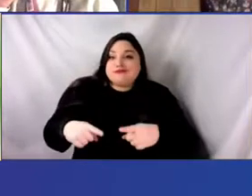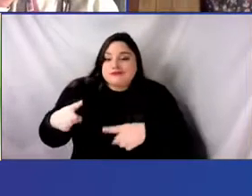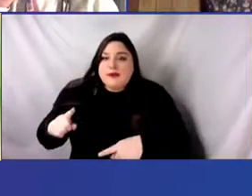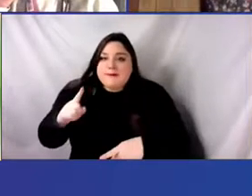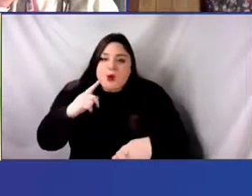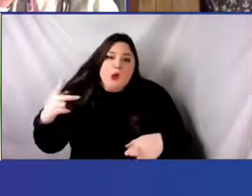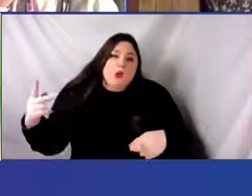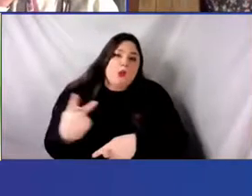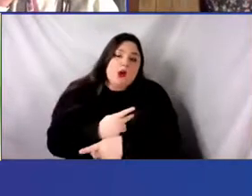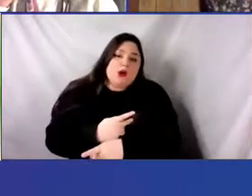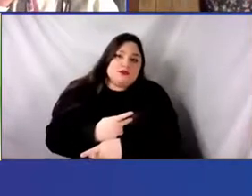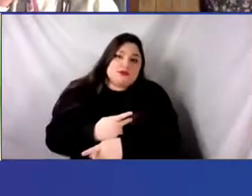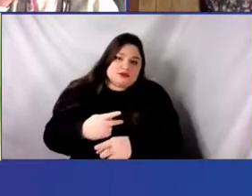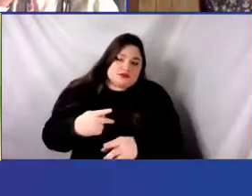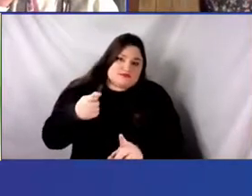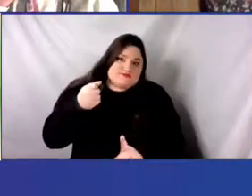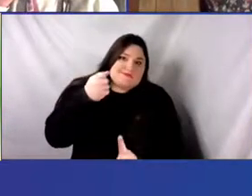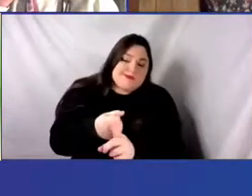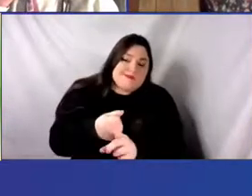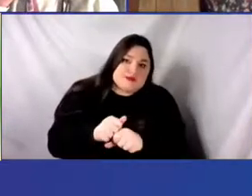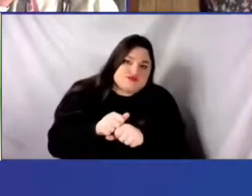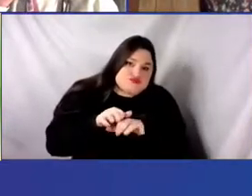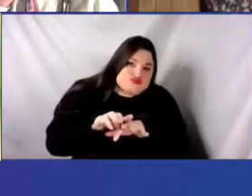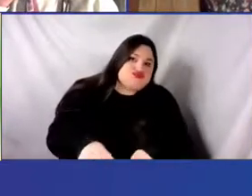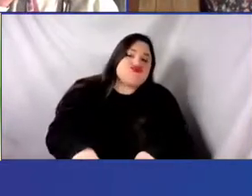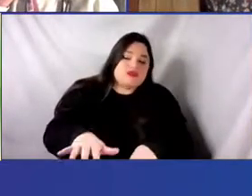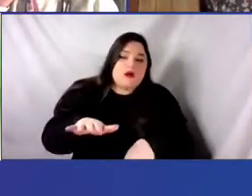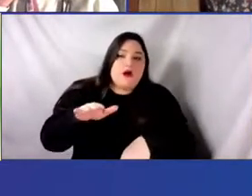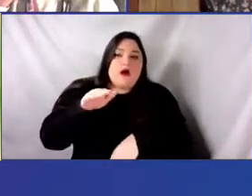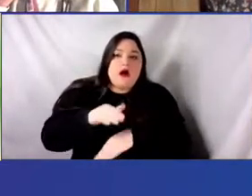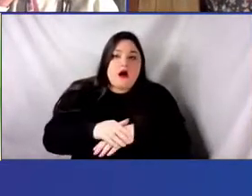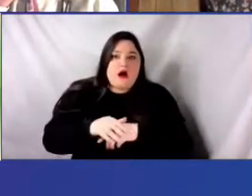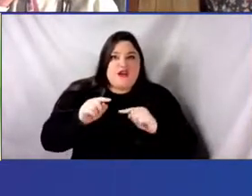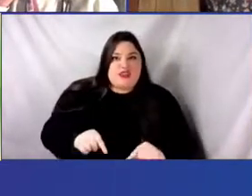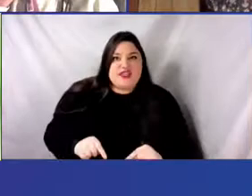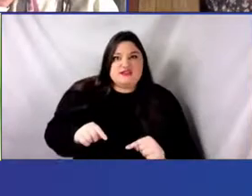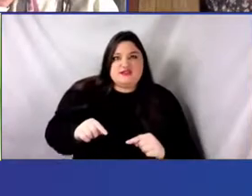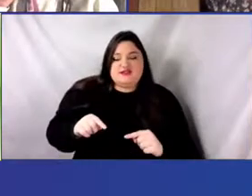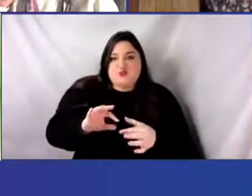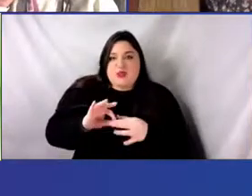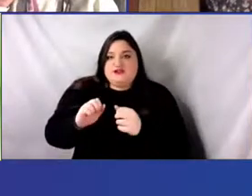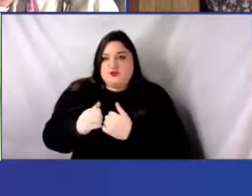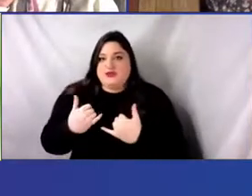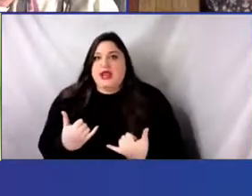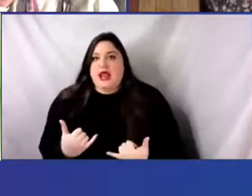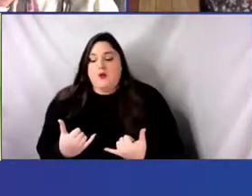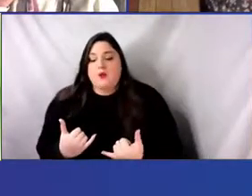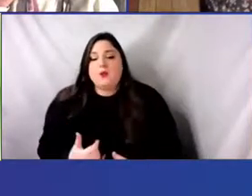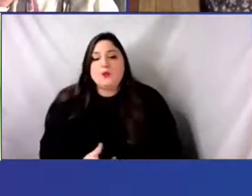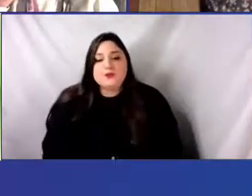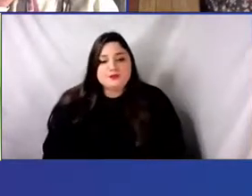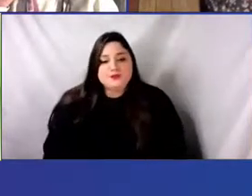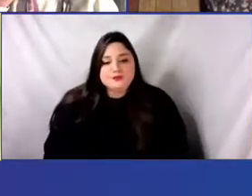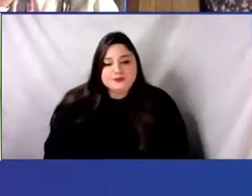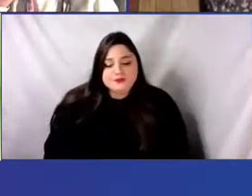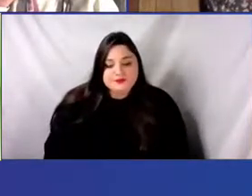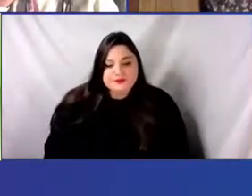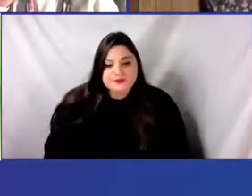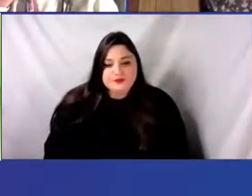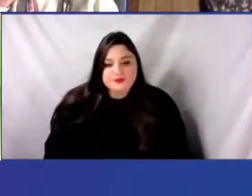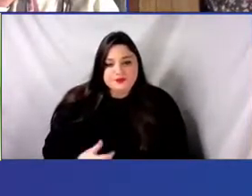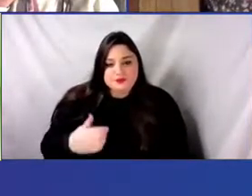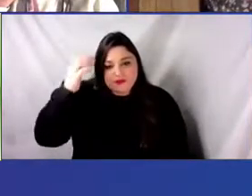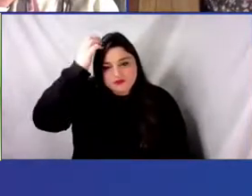follow up with, with is that after, uh, some of the results that were seen, um,